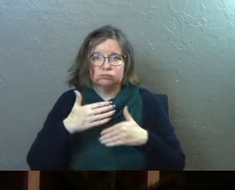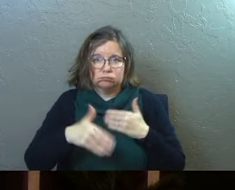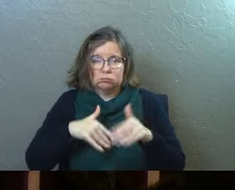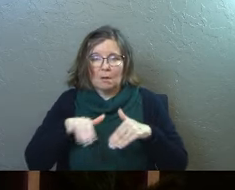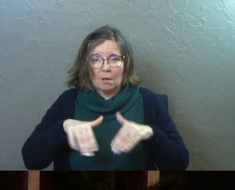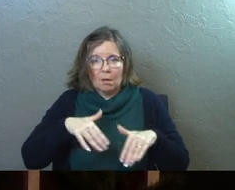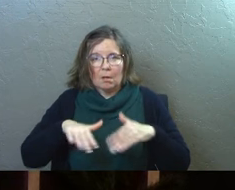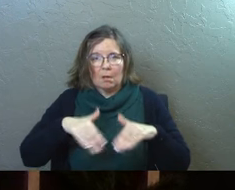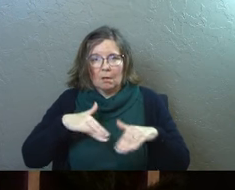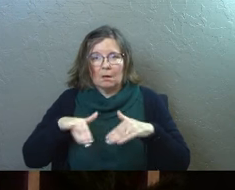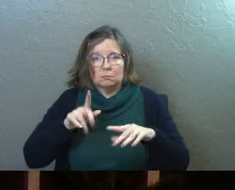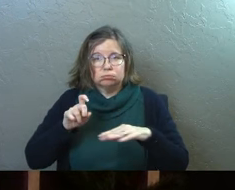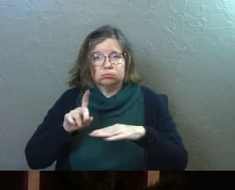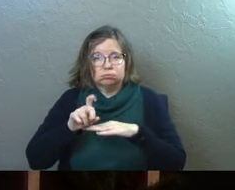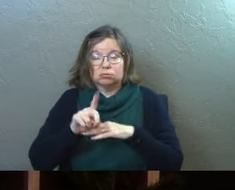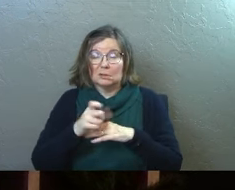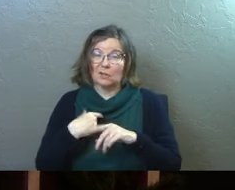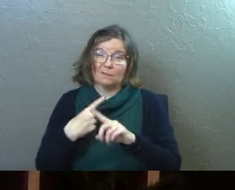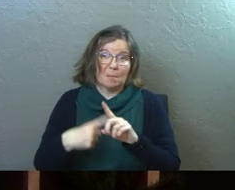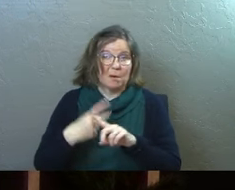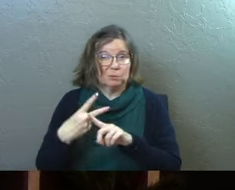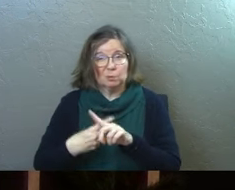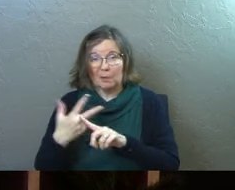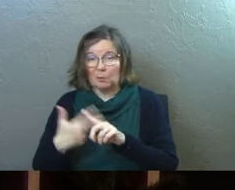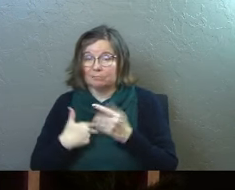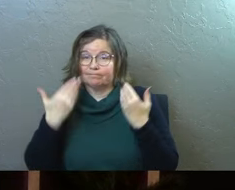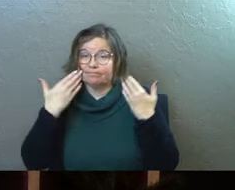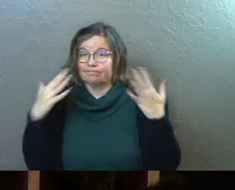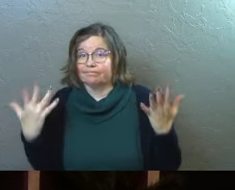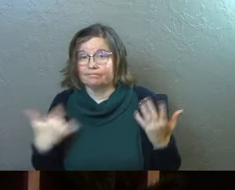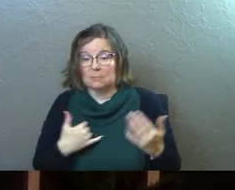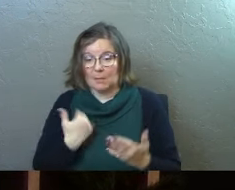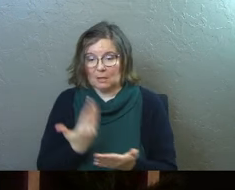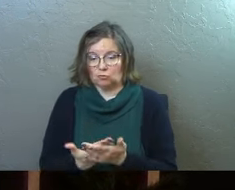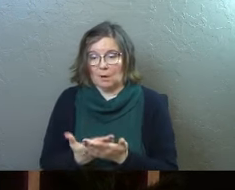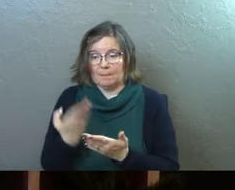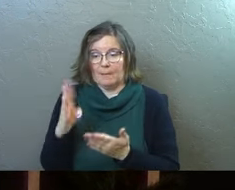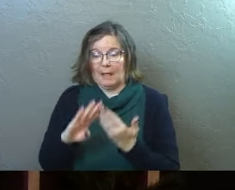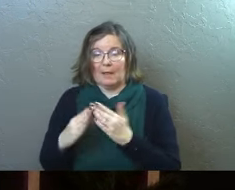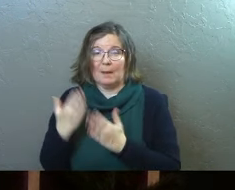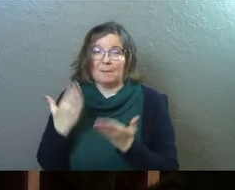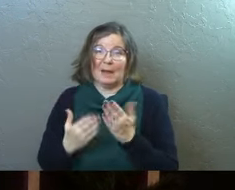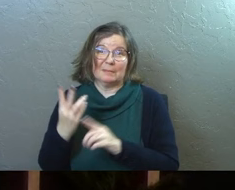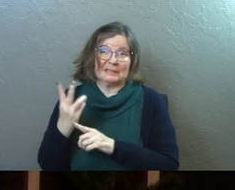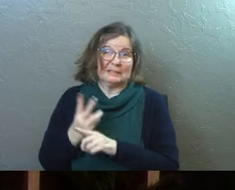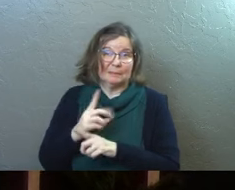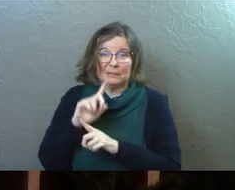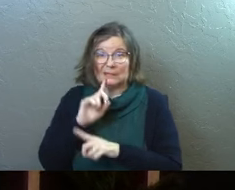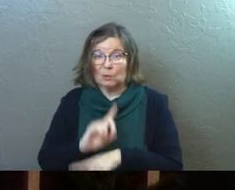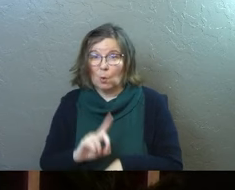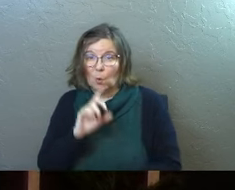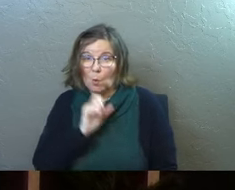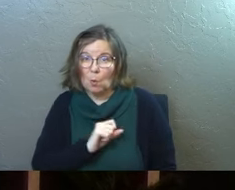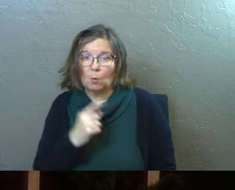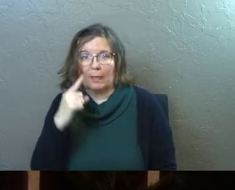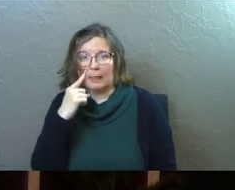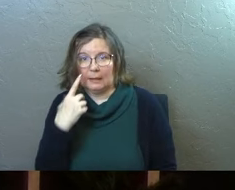in order to find this king. this could have been months. By the time they actually get to Bethlehem and see Jesus, Jesus was probably six months to a year